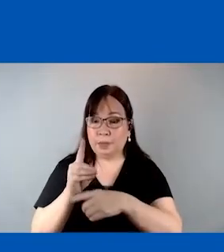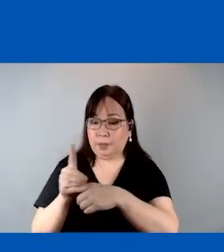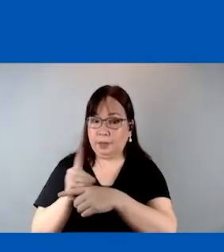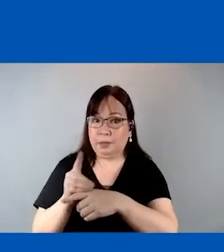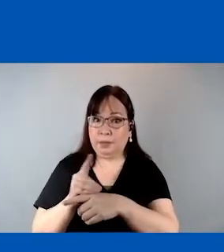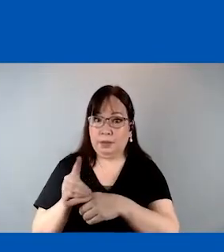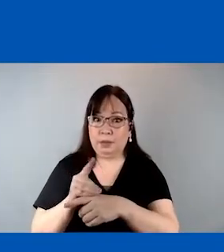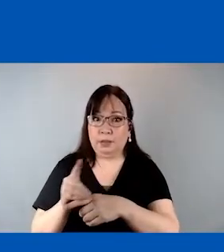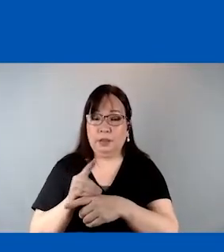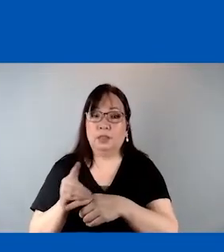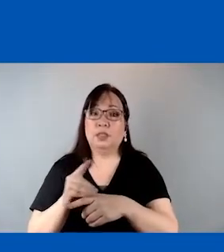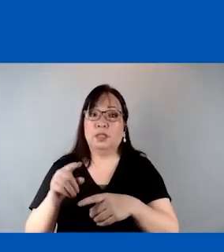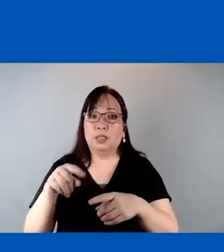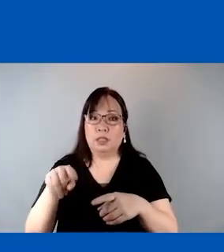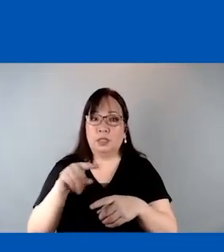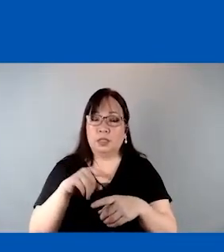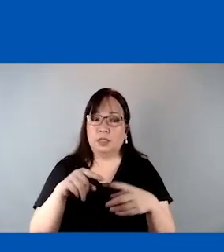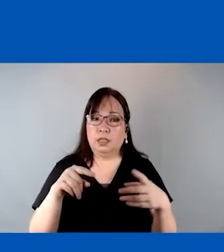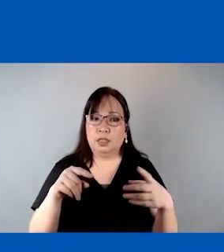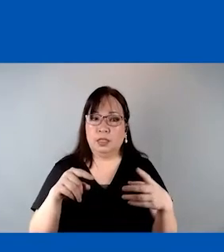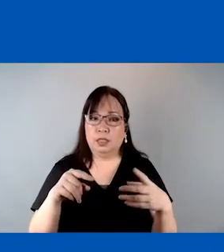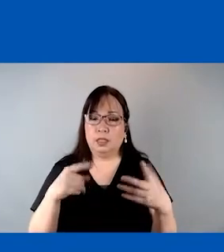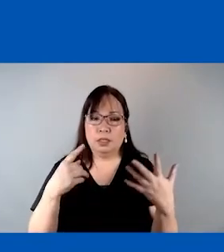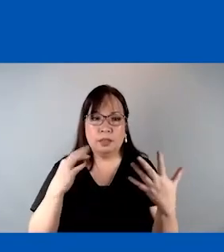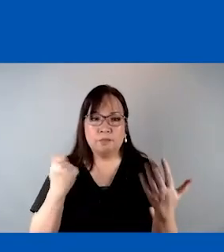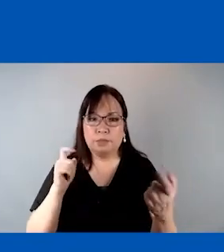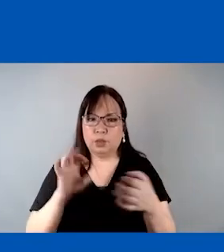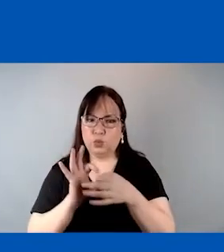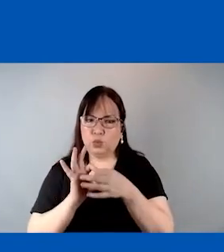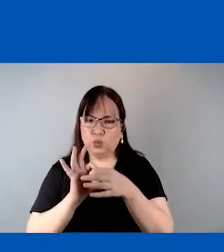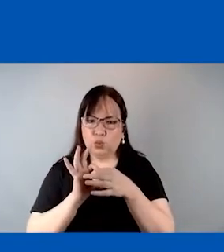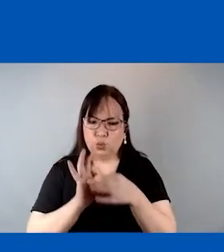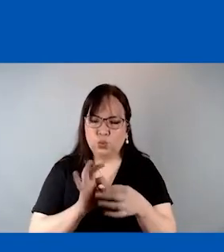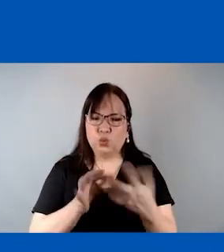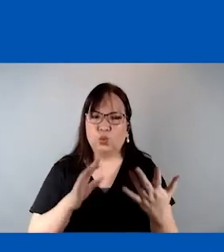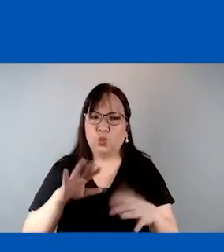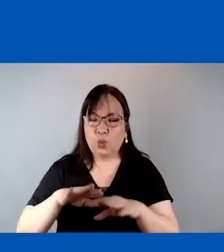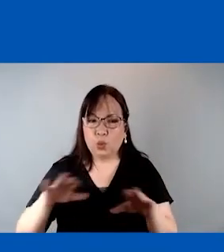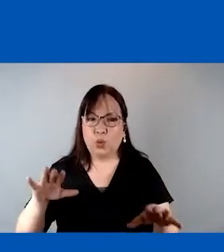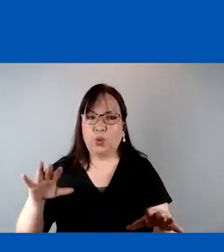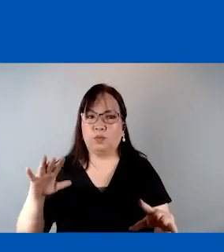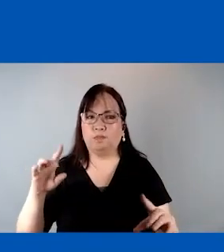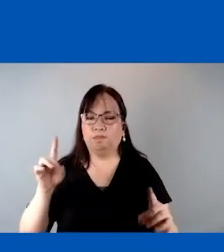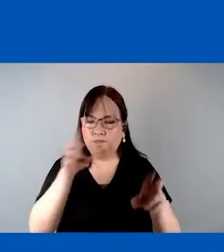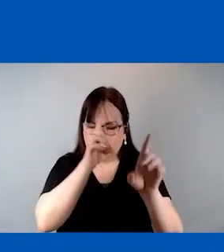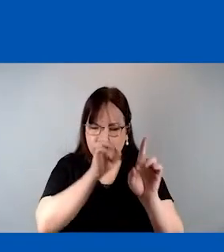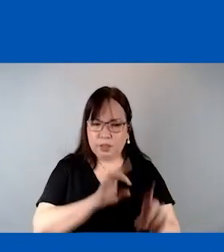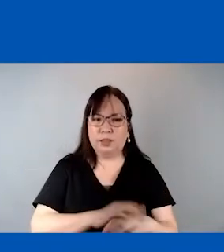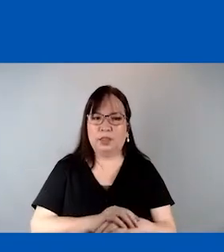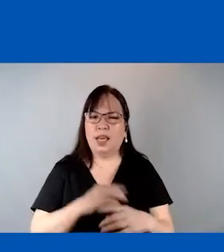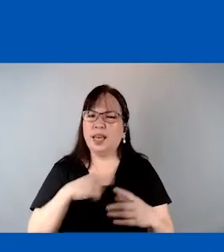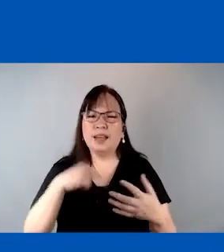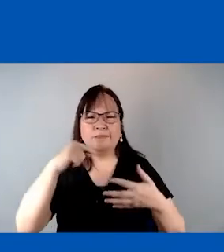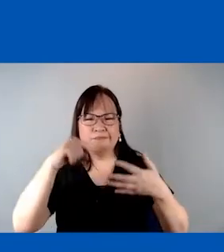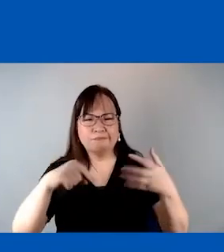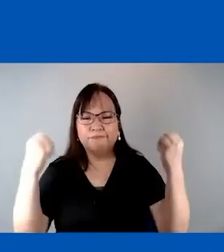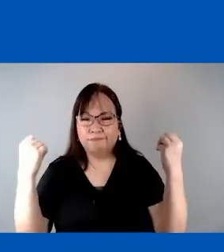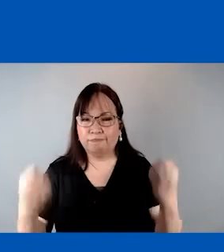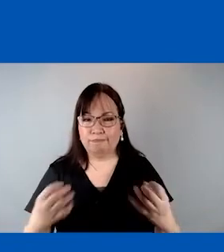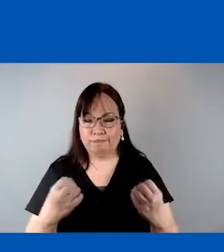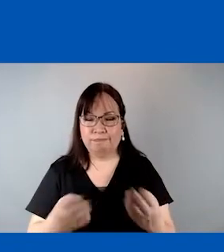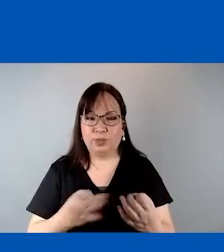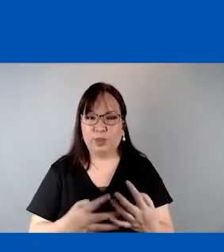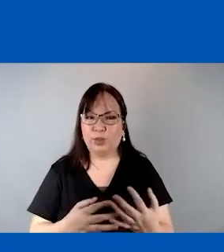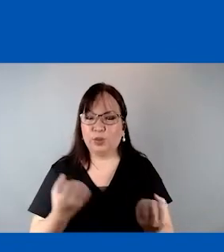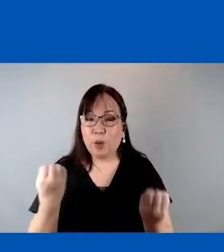discipline should be administered in a manner consistent with the child's human dignity. And there were many others,